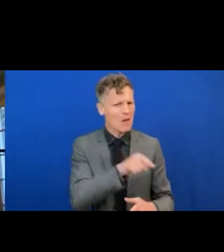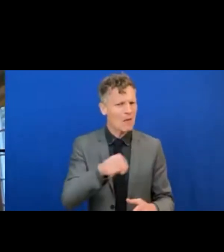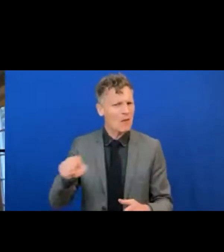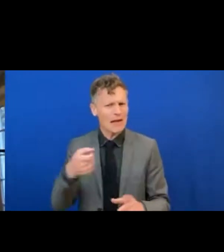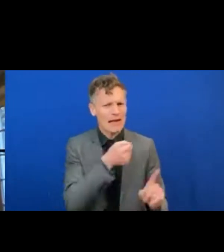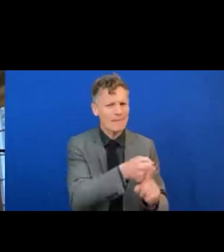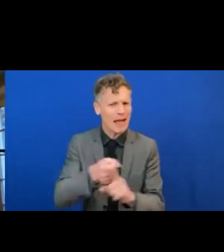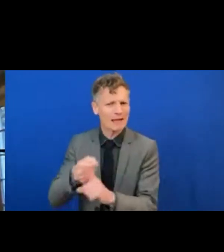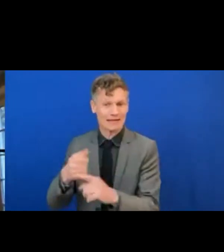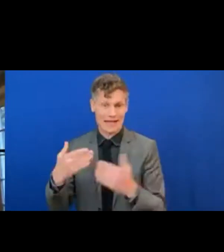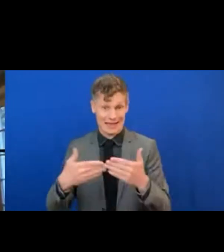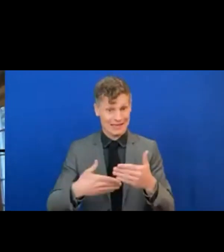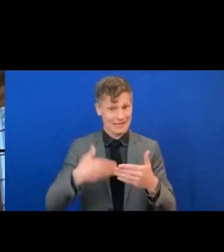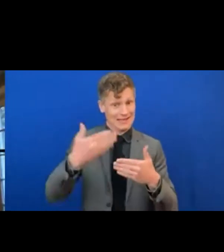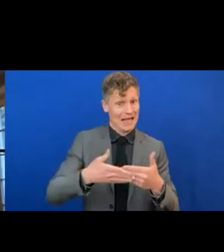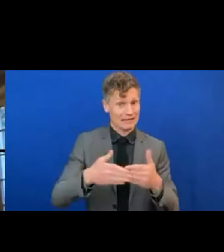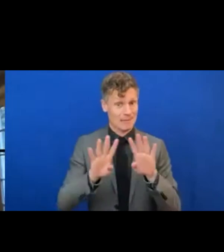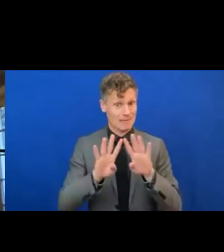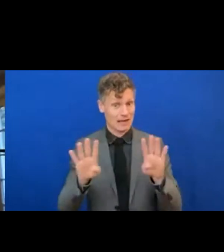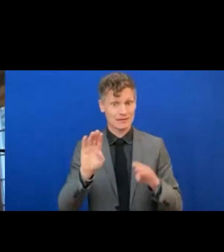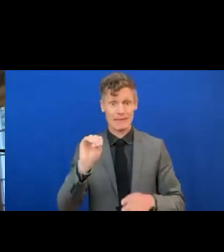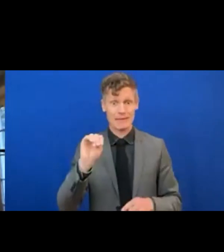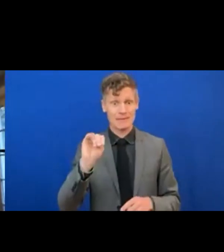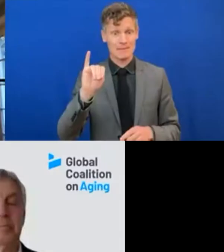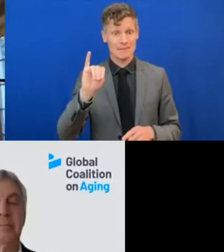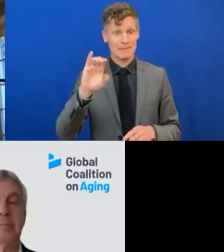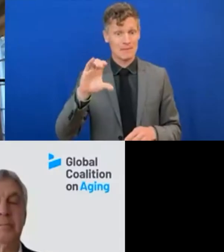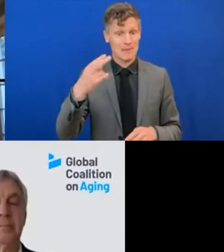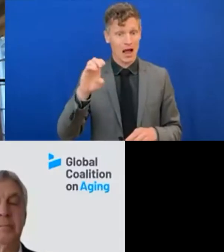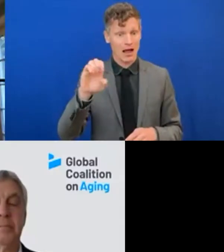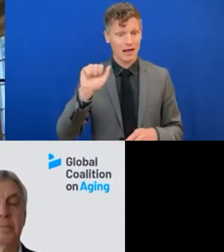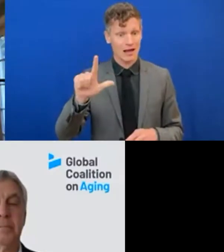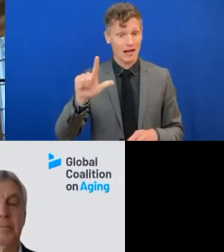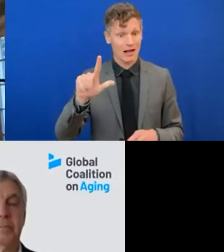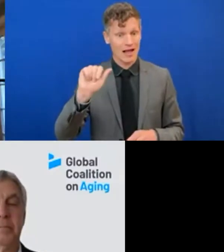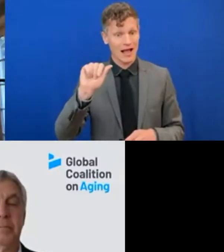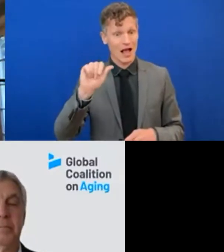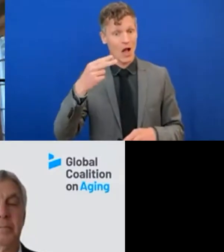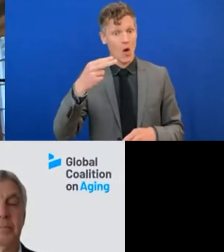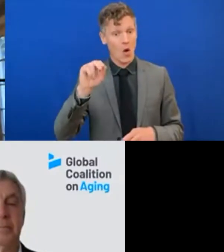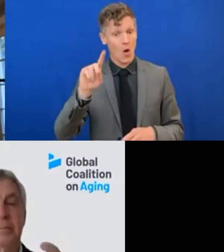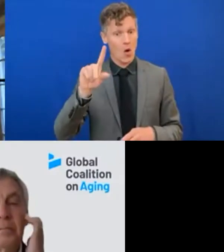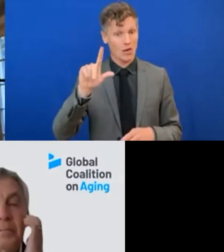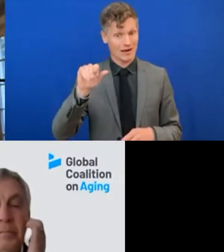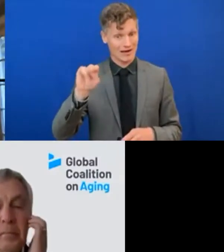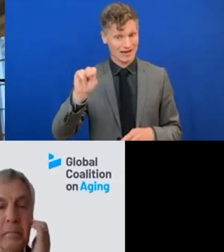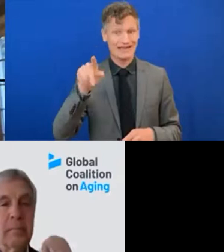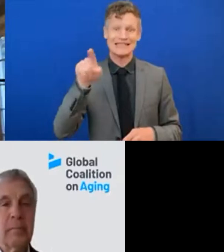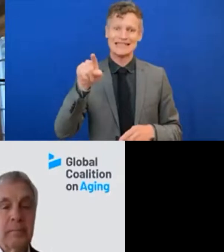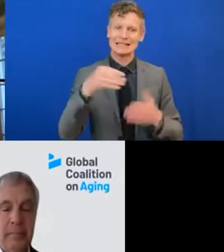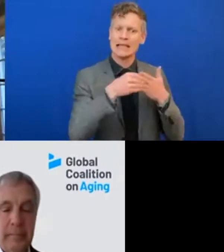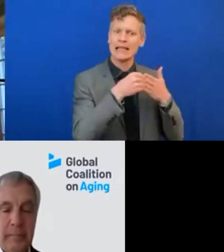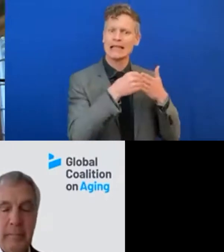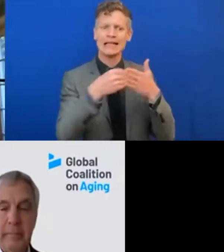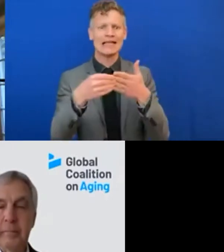on Aging. So, Michael, what concrete actions do you think should be taken and can be taken to ensure access and